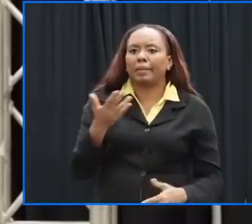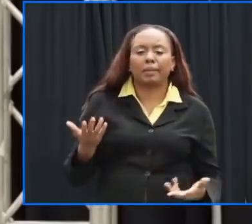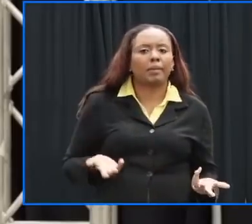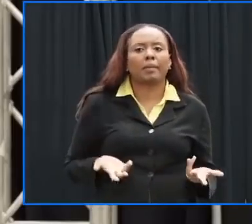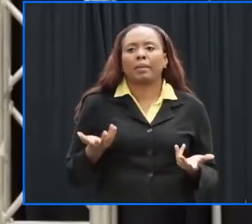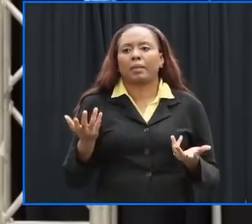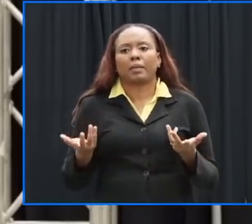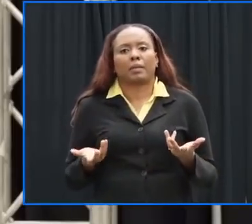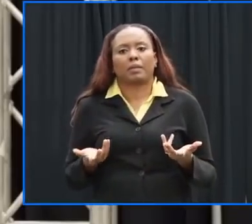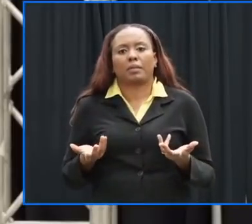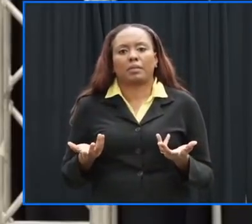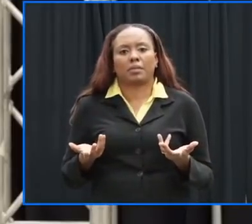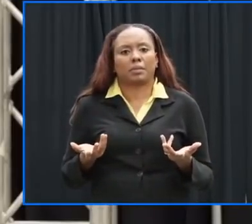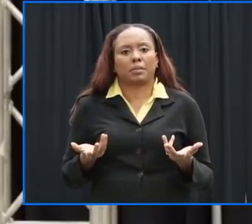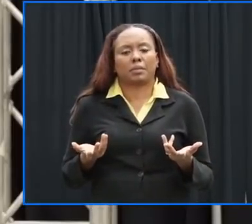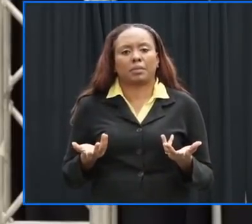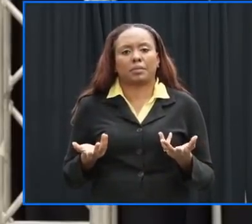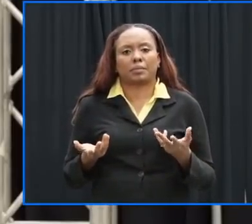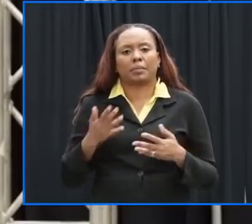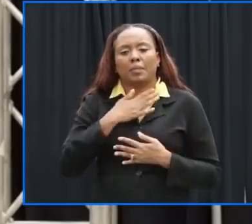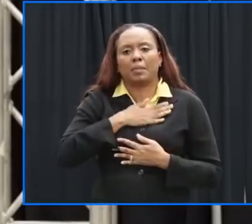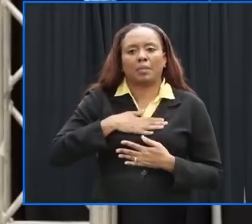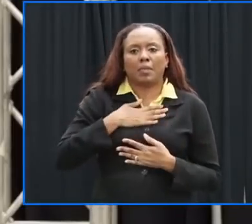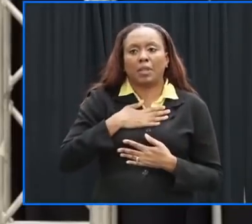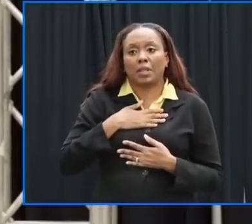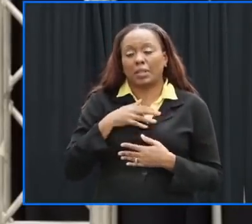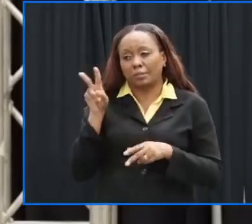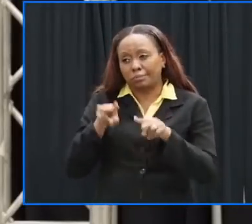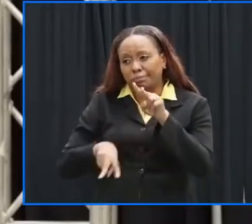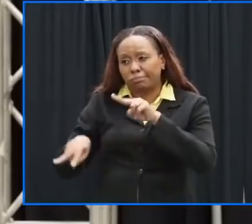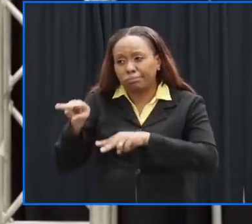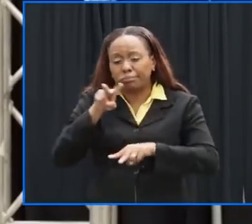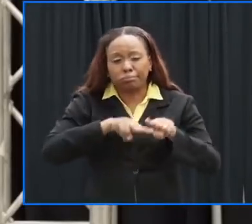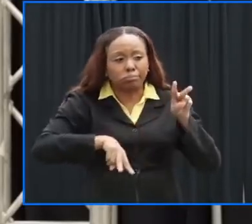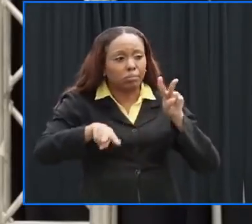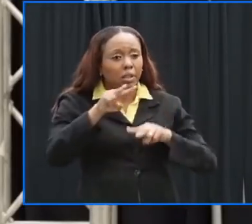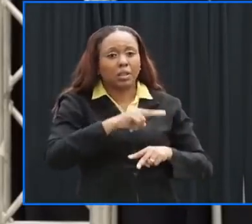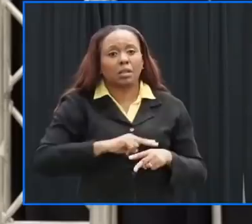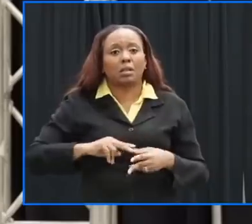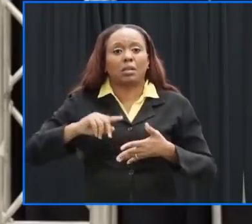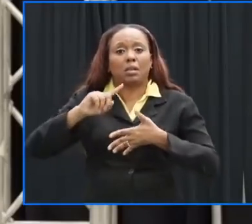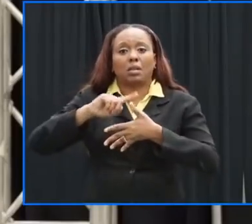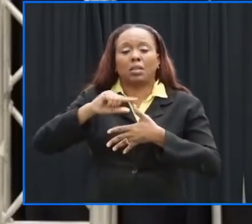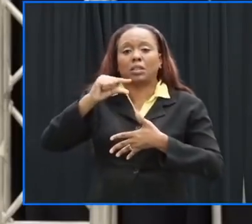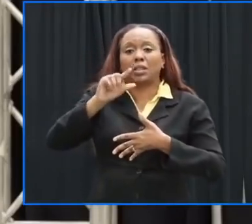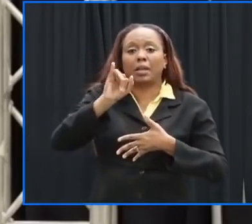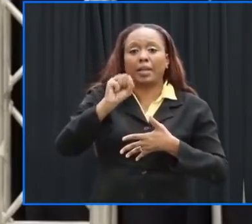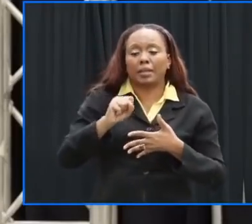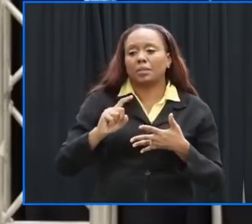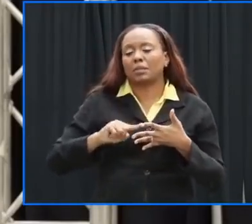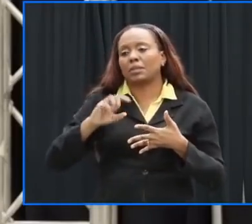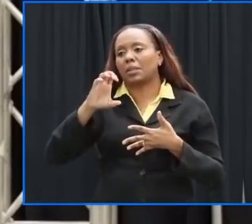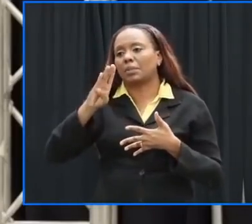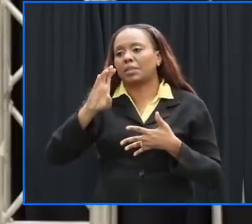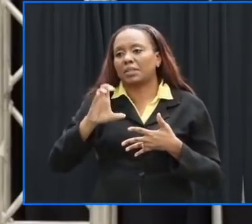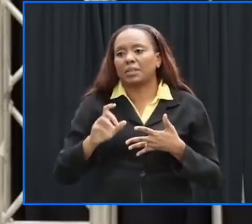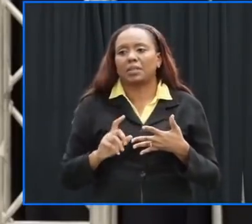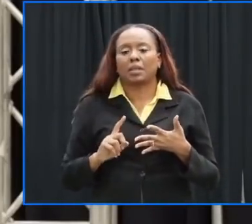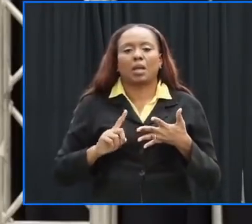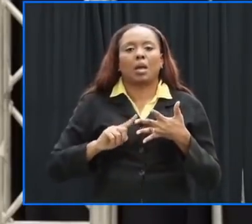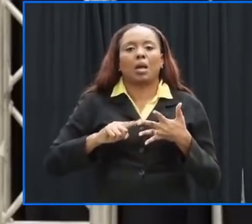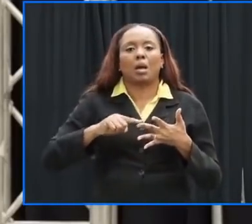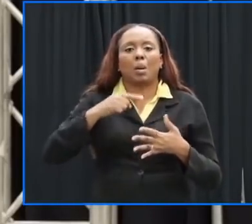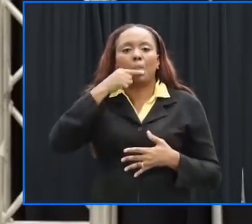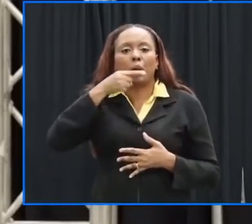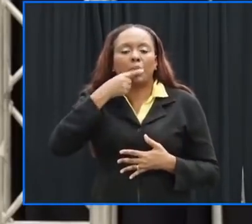certain as to the origin please monitor the government information service the public affairs department cbc and our